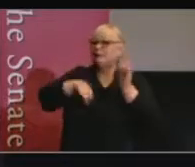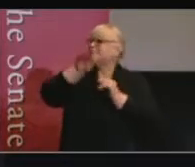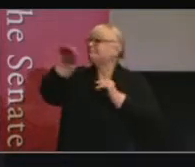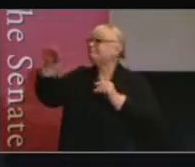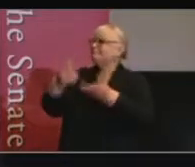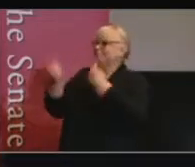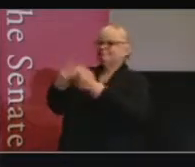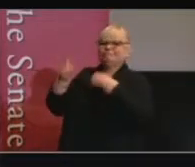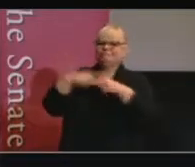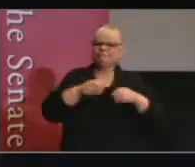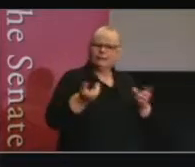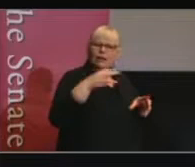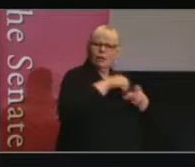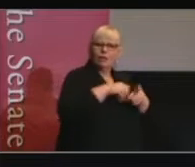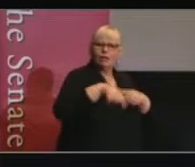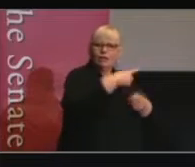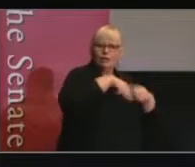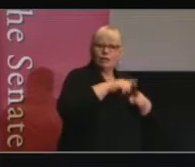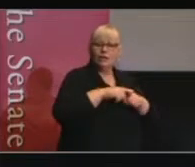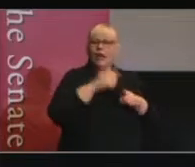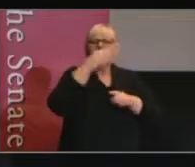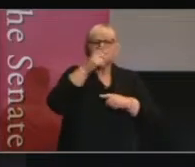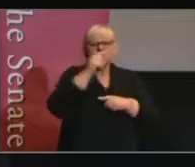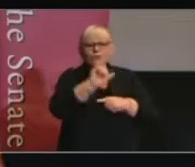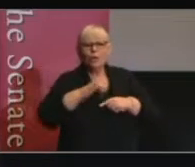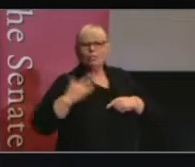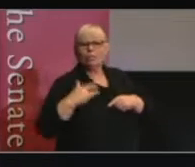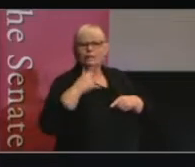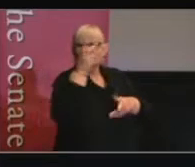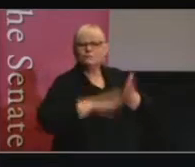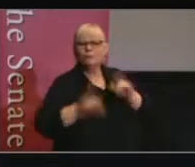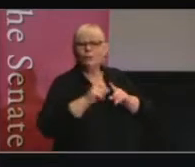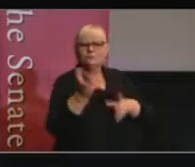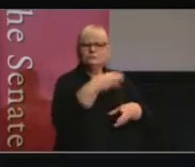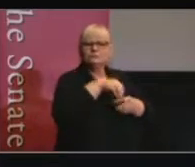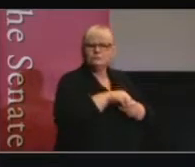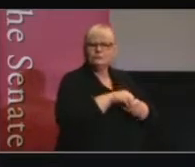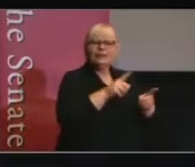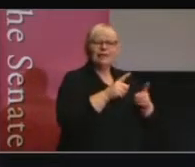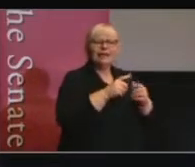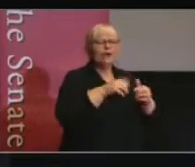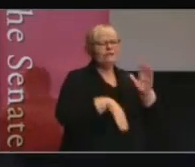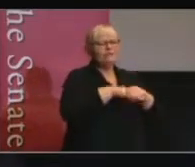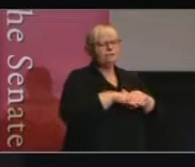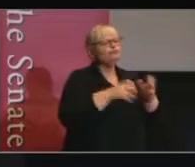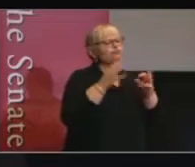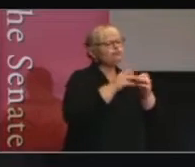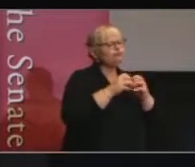and an emphasis on lived experience. And start to develop a response that might